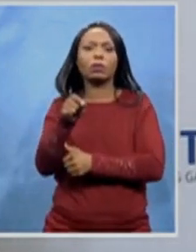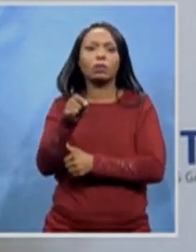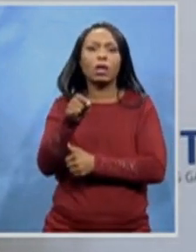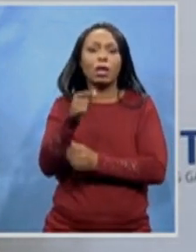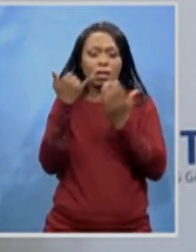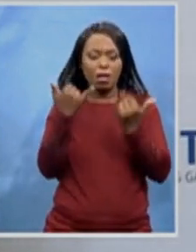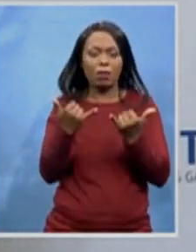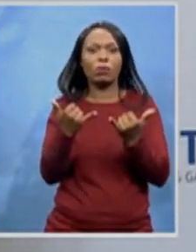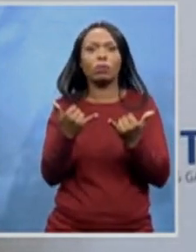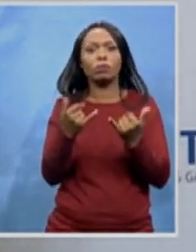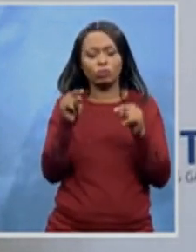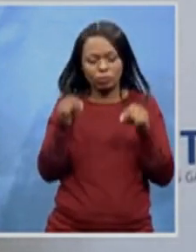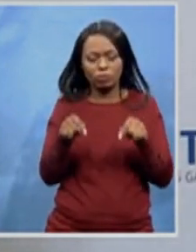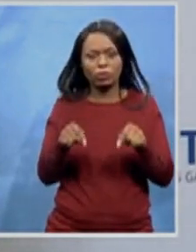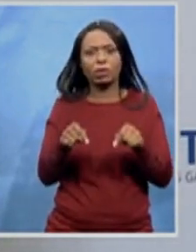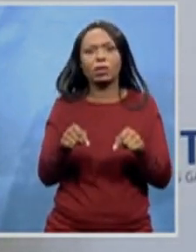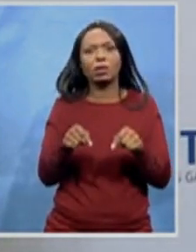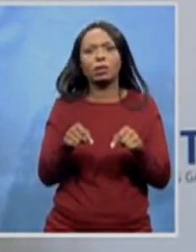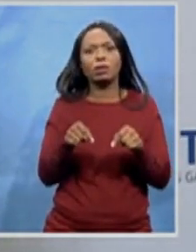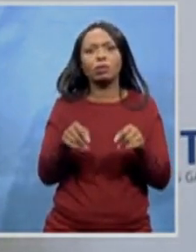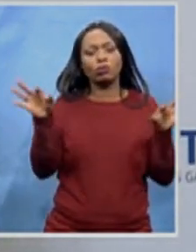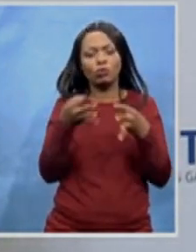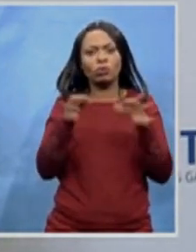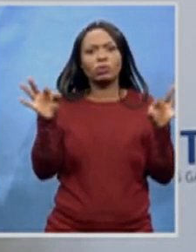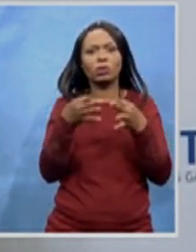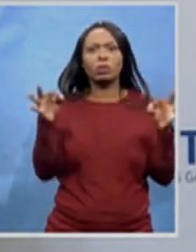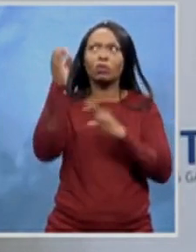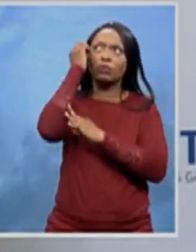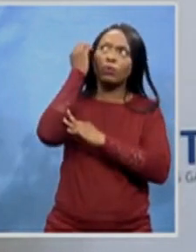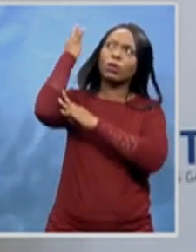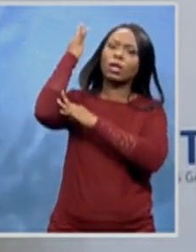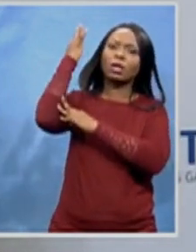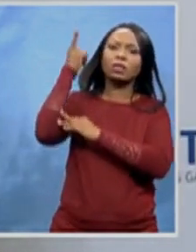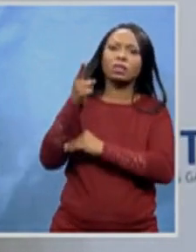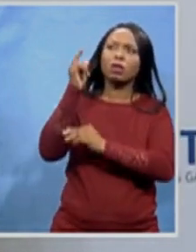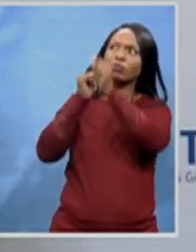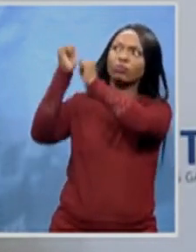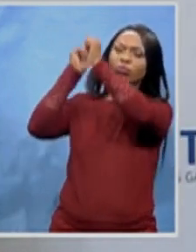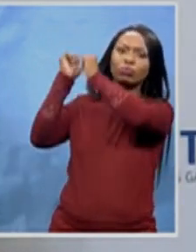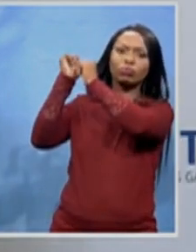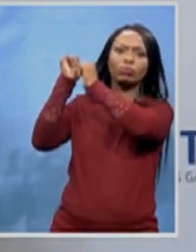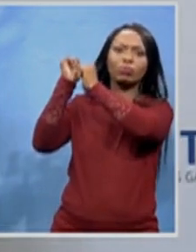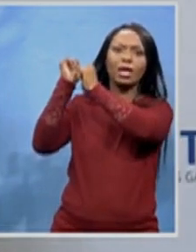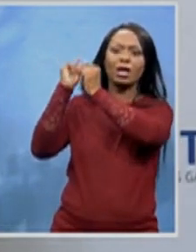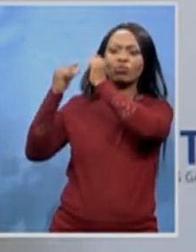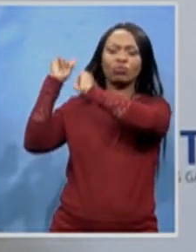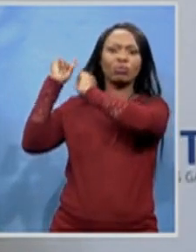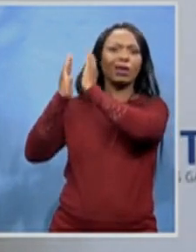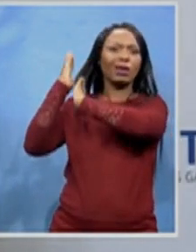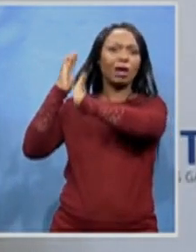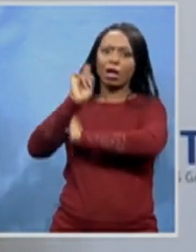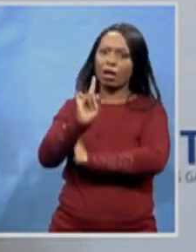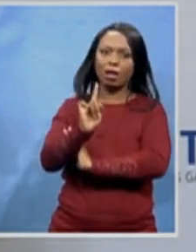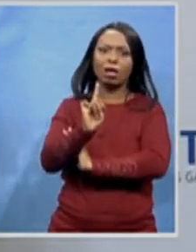must never forget its roots and where it comes from. You were able to bring the streets to the mainstream.